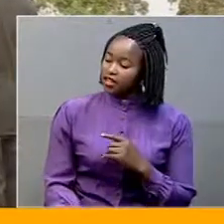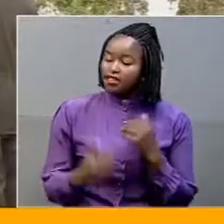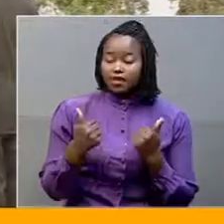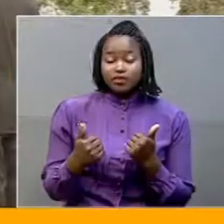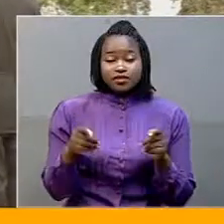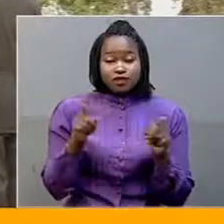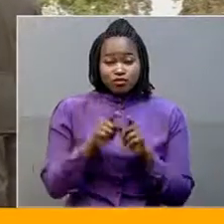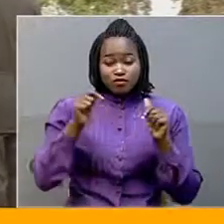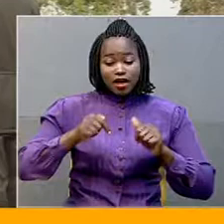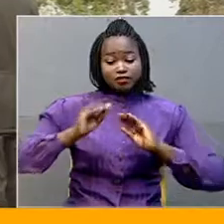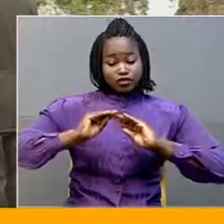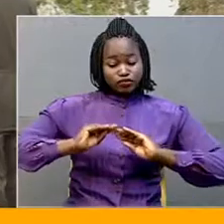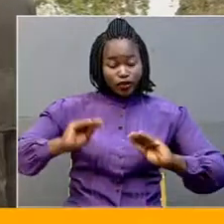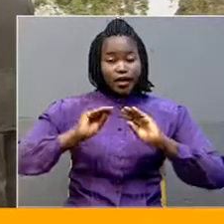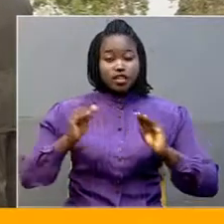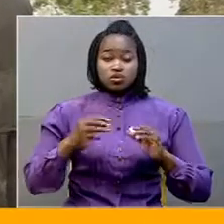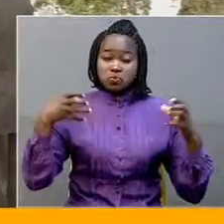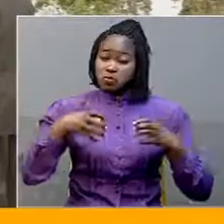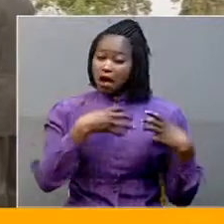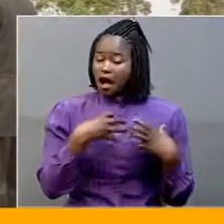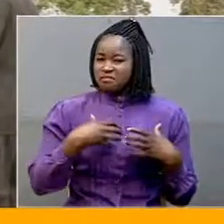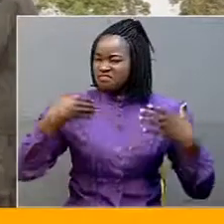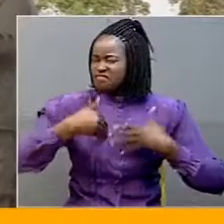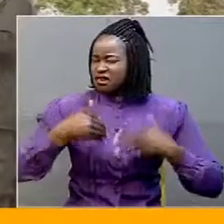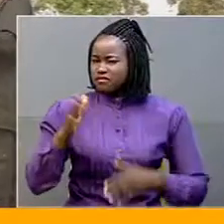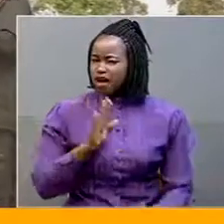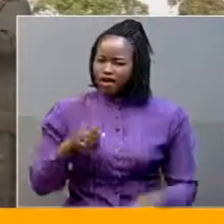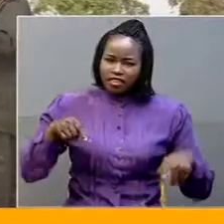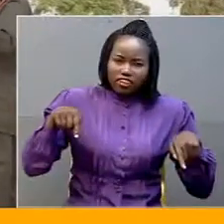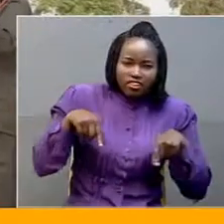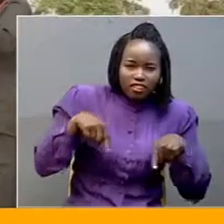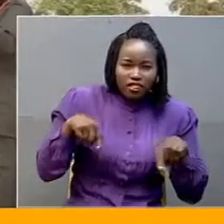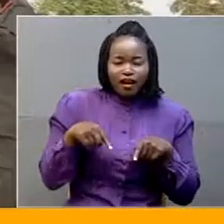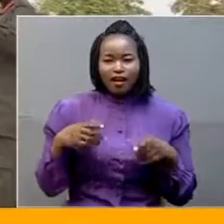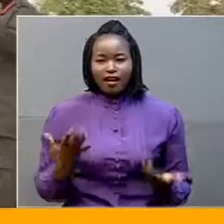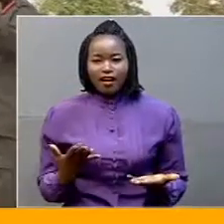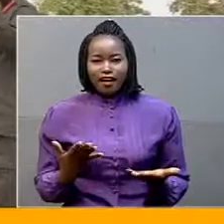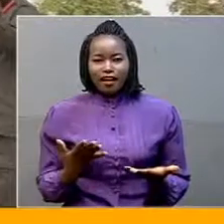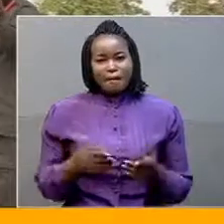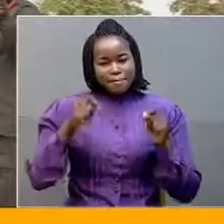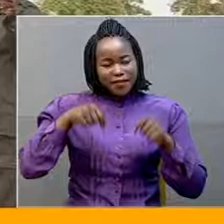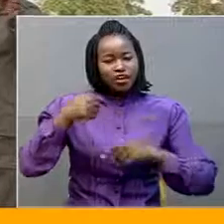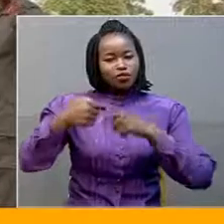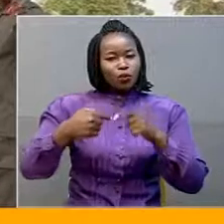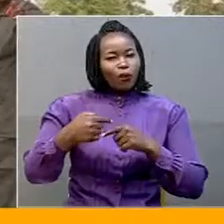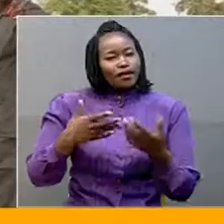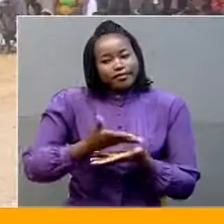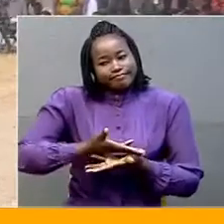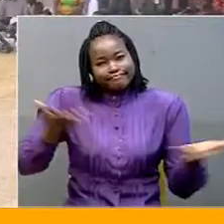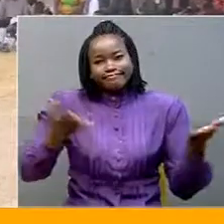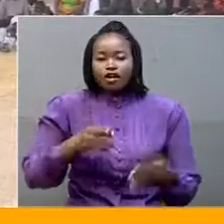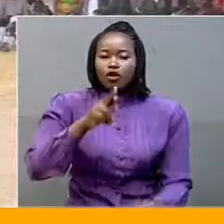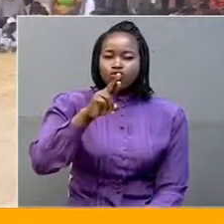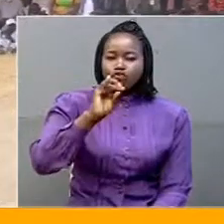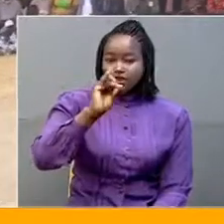Soldiers should not fear. Fear taking risks, if the risks are part of the